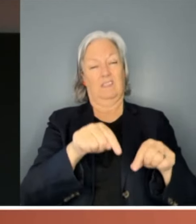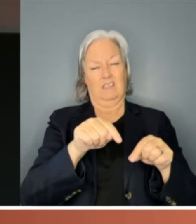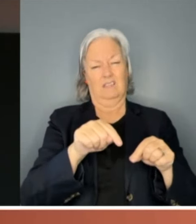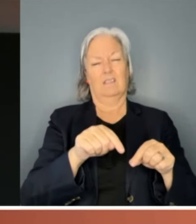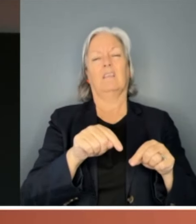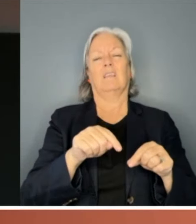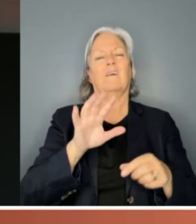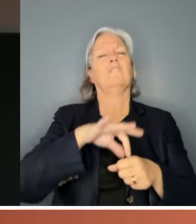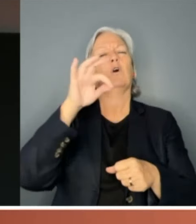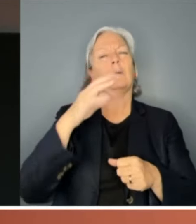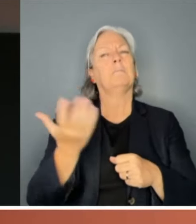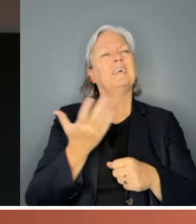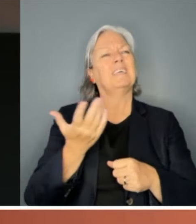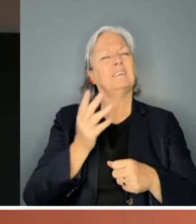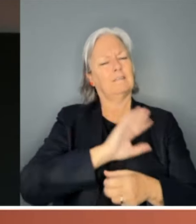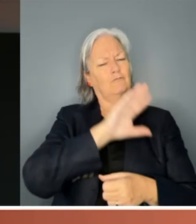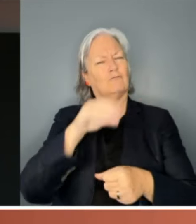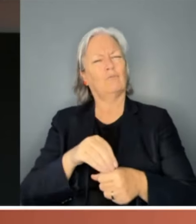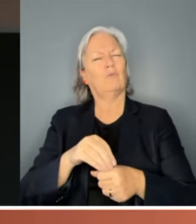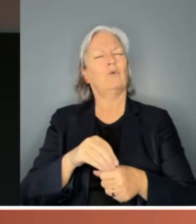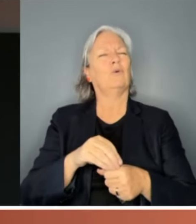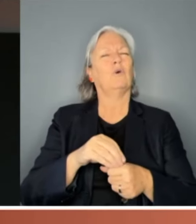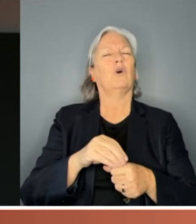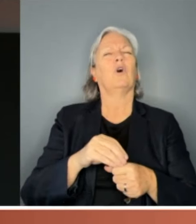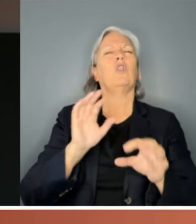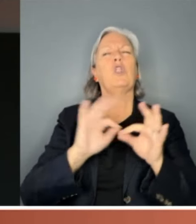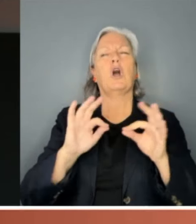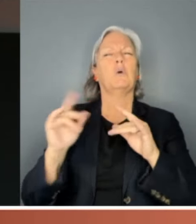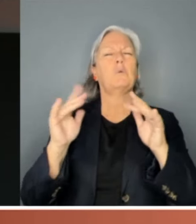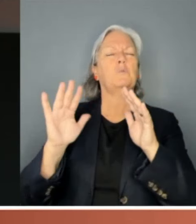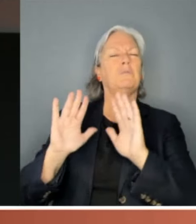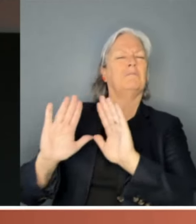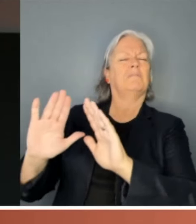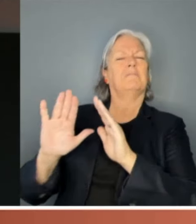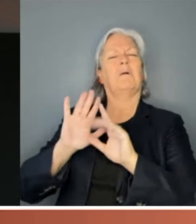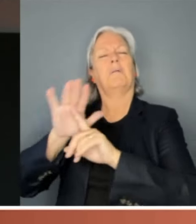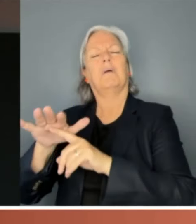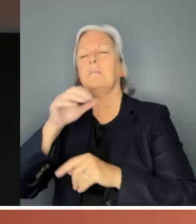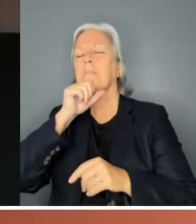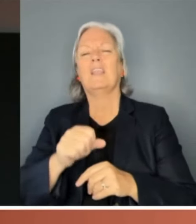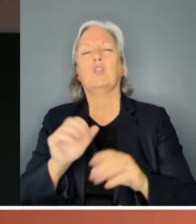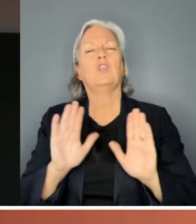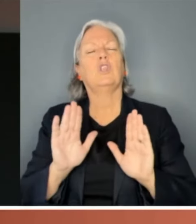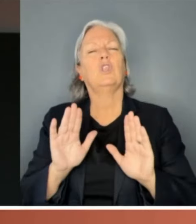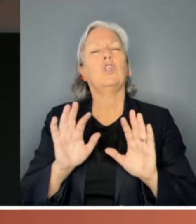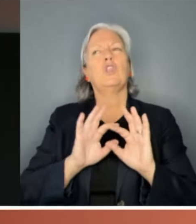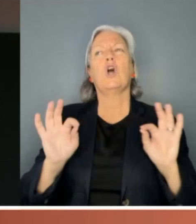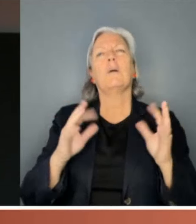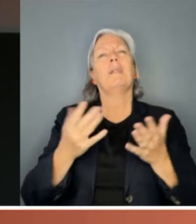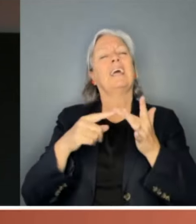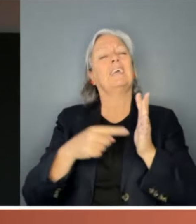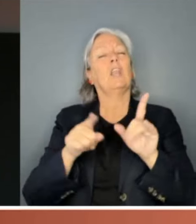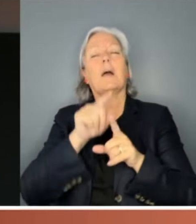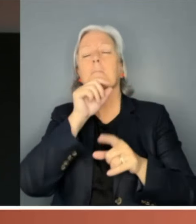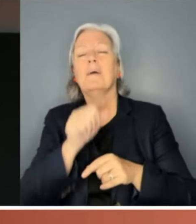political life, not to accentuate the quarrels of men. In other words, not to play it like a man, but to play